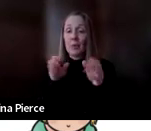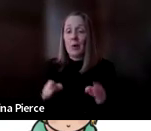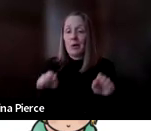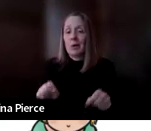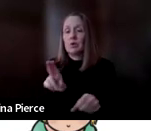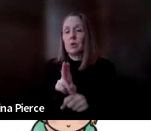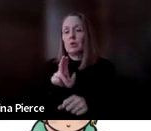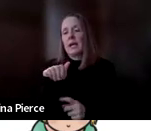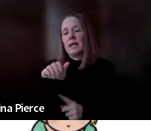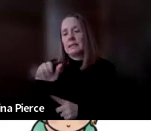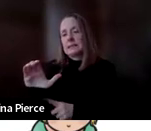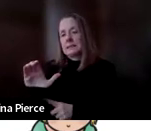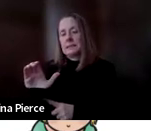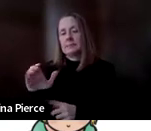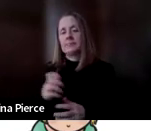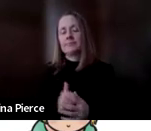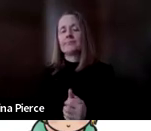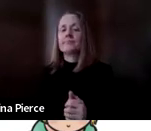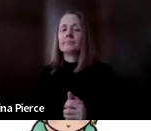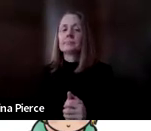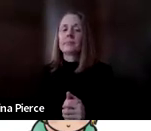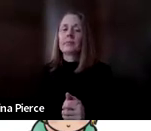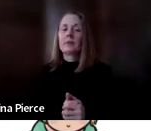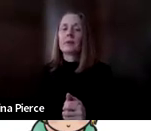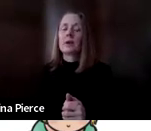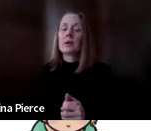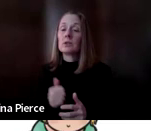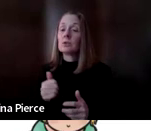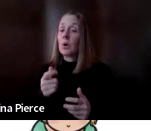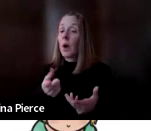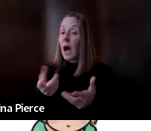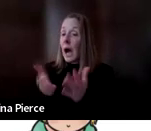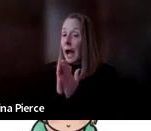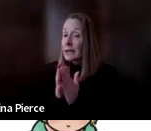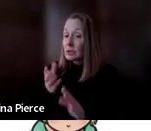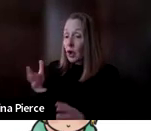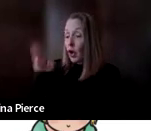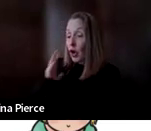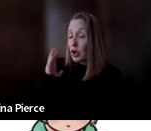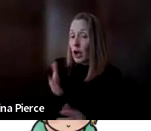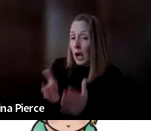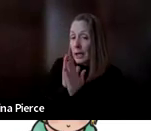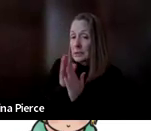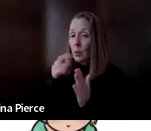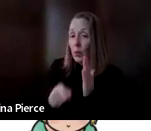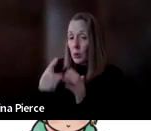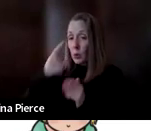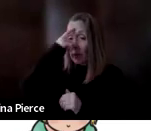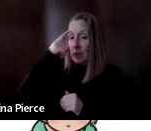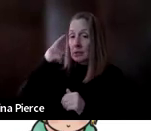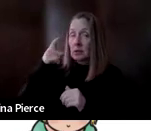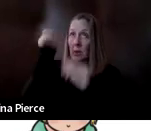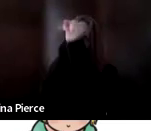And as we talked a little bit earlier, when I was asking what you think about when you think about AAC, we talked about those powerful words like access and